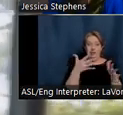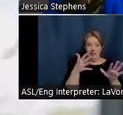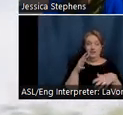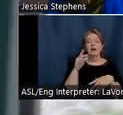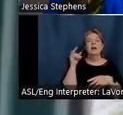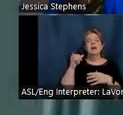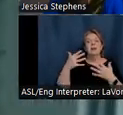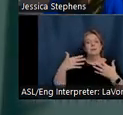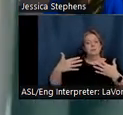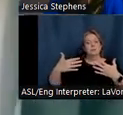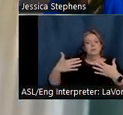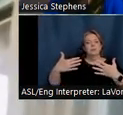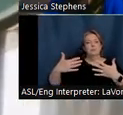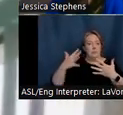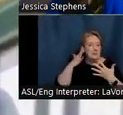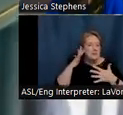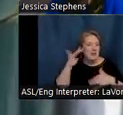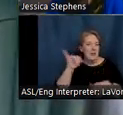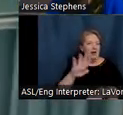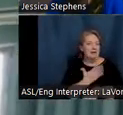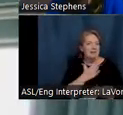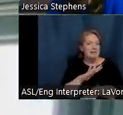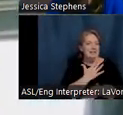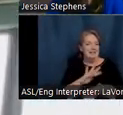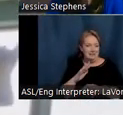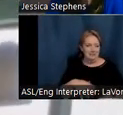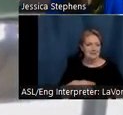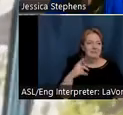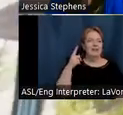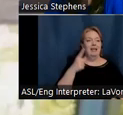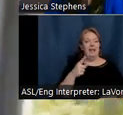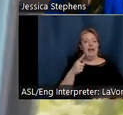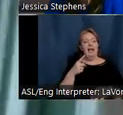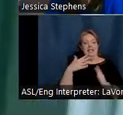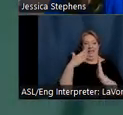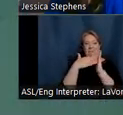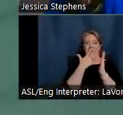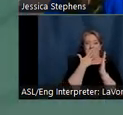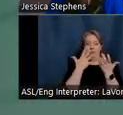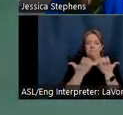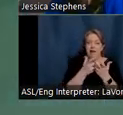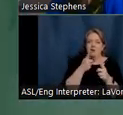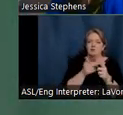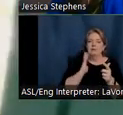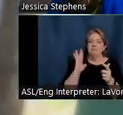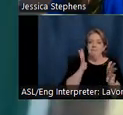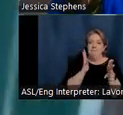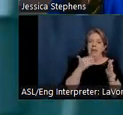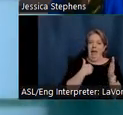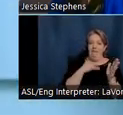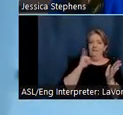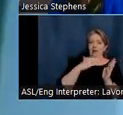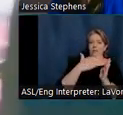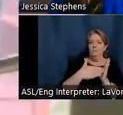This paint color was matched to paint remnants left behind on the walls. Now we go